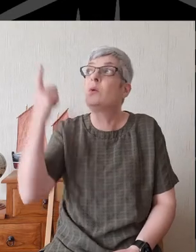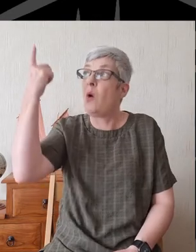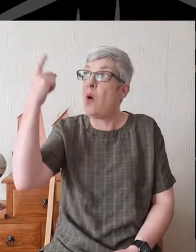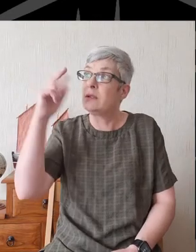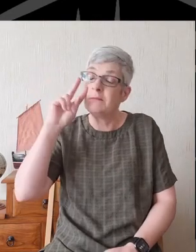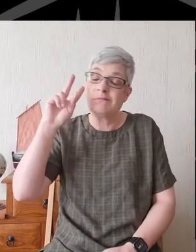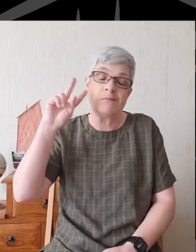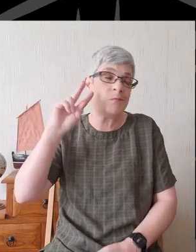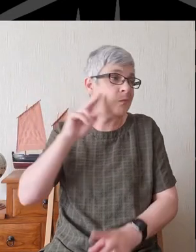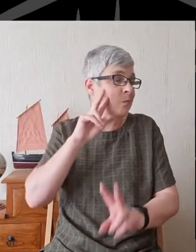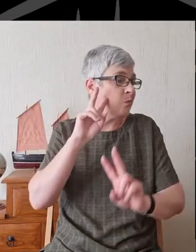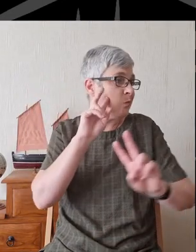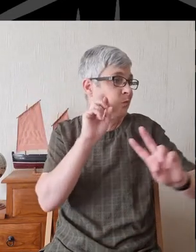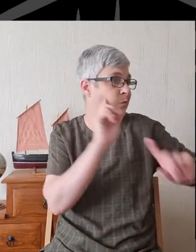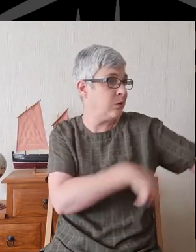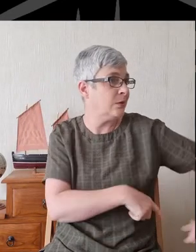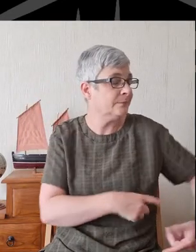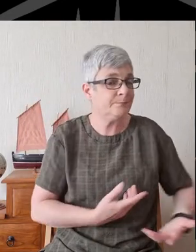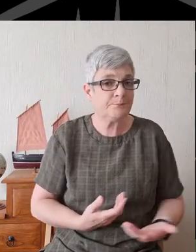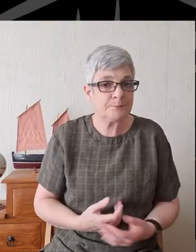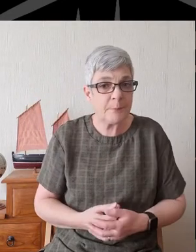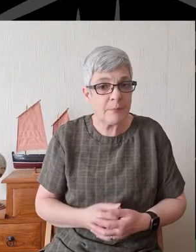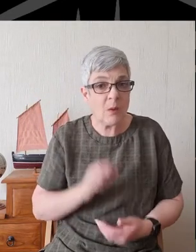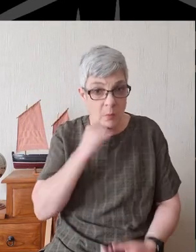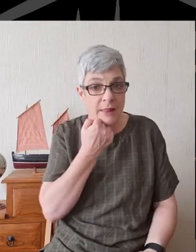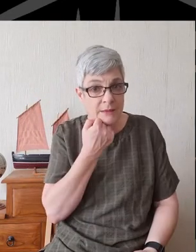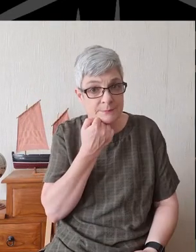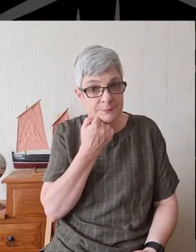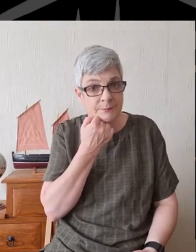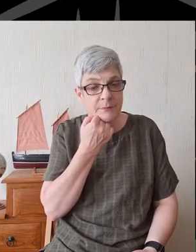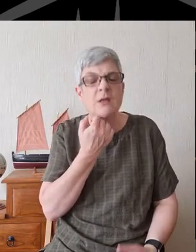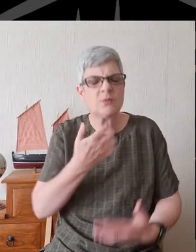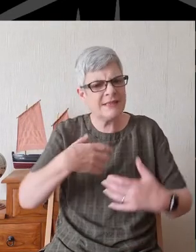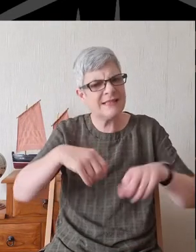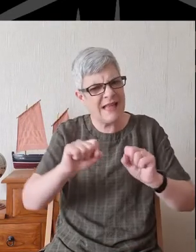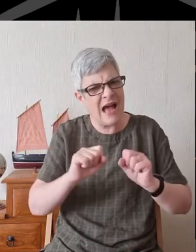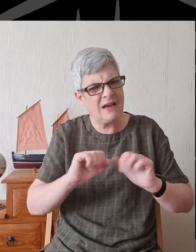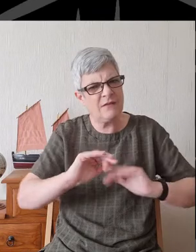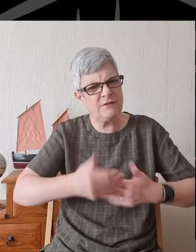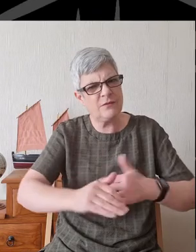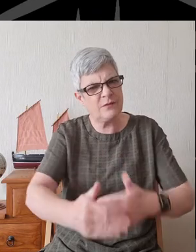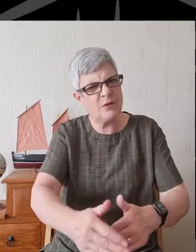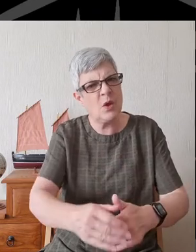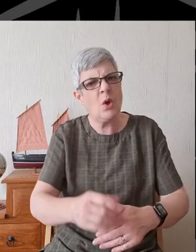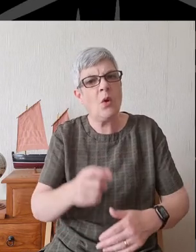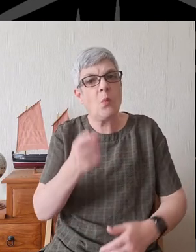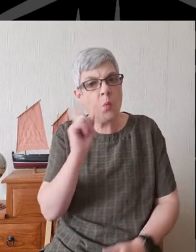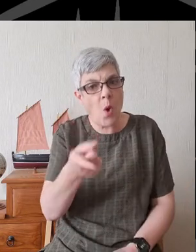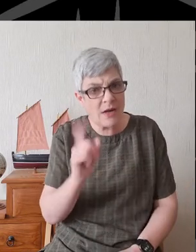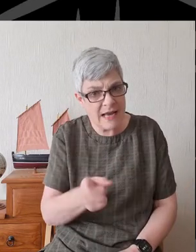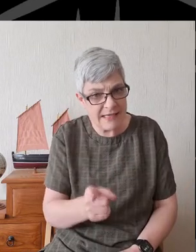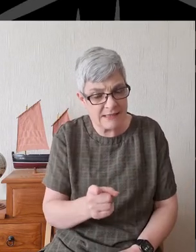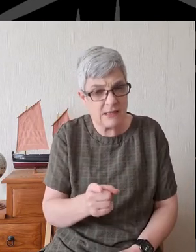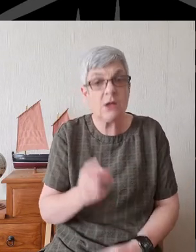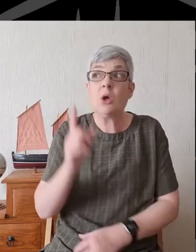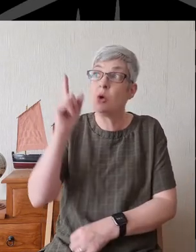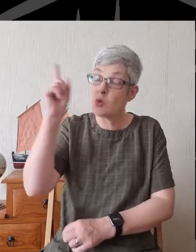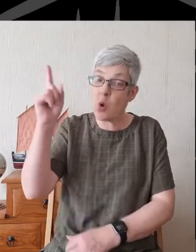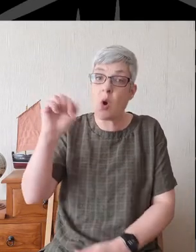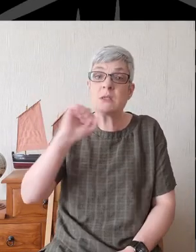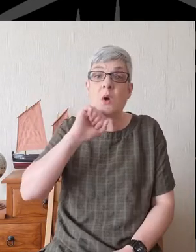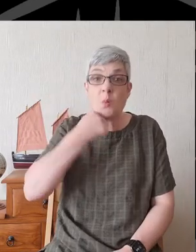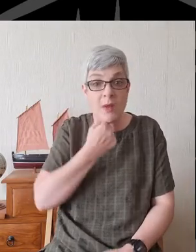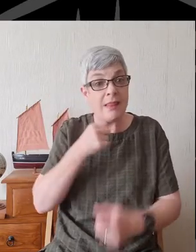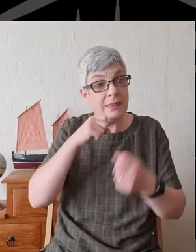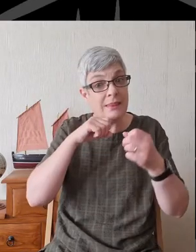back on them. And here is the beginning of a series of warnings in these chapters that God is going to